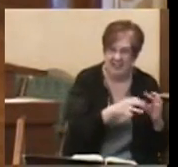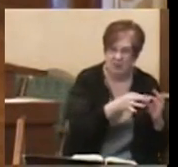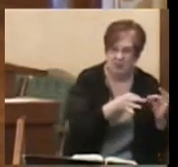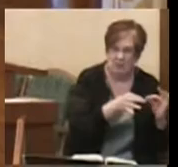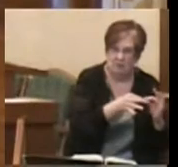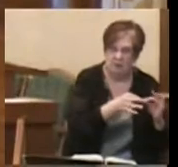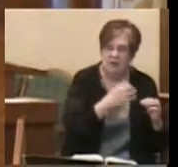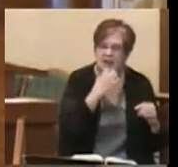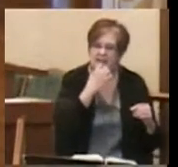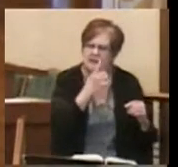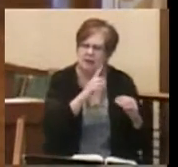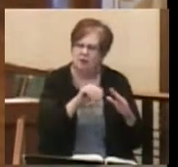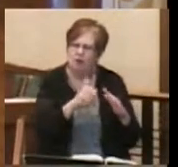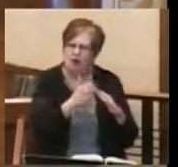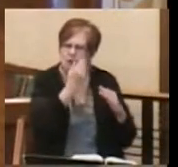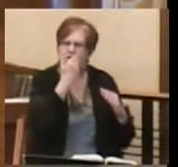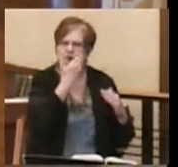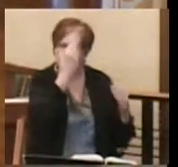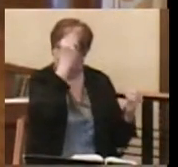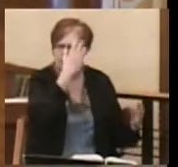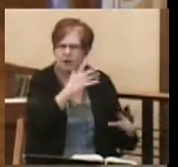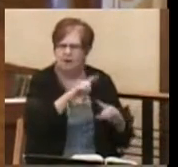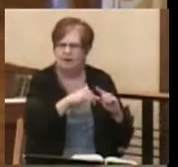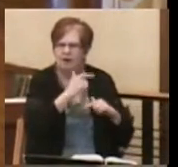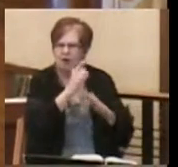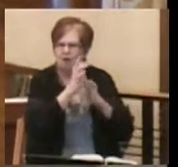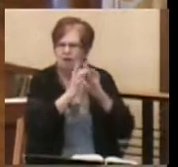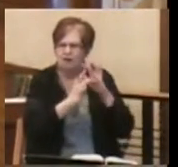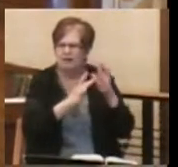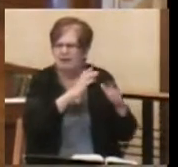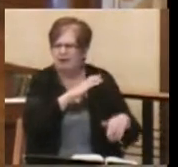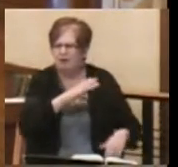all the good news of Jesus Christ.